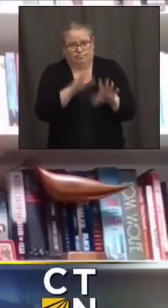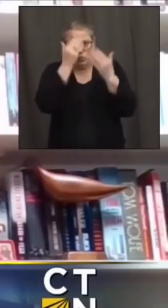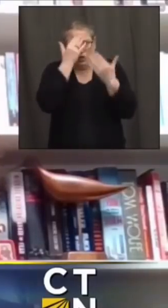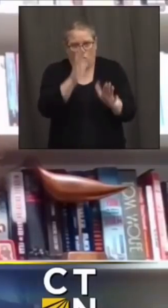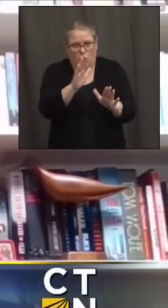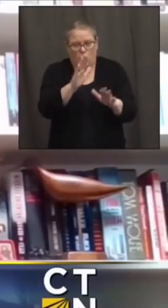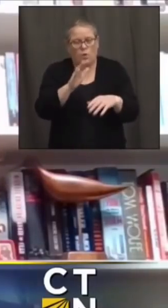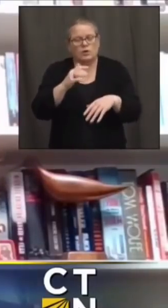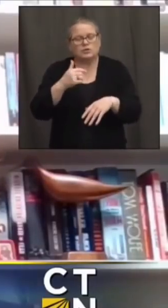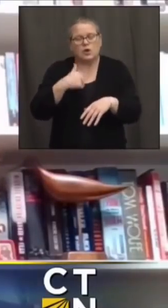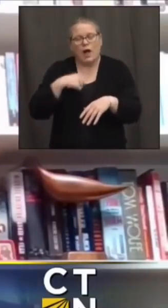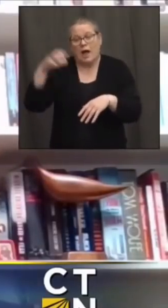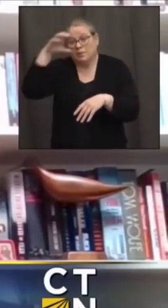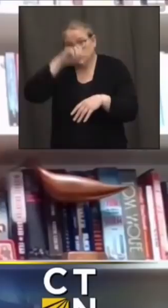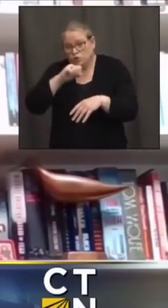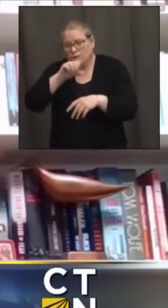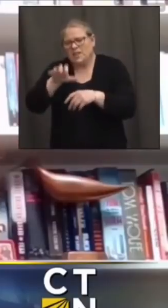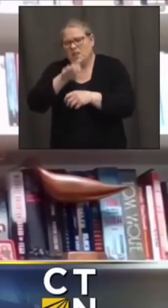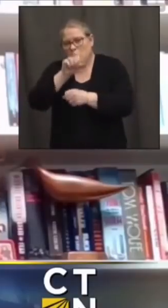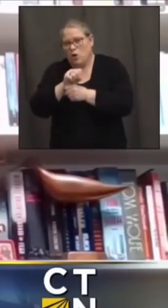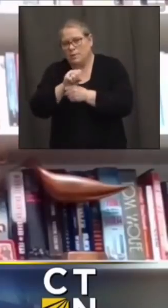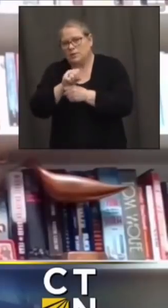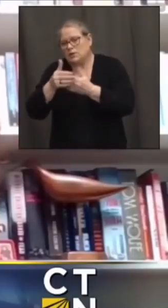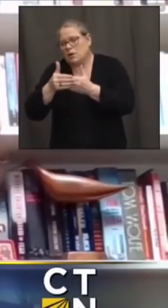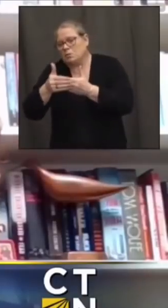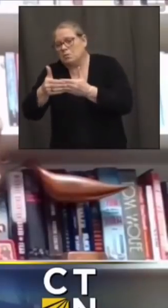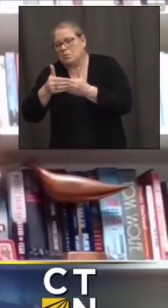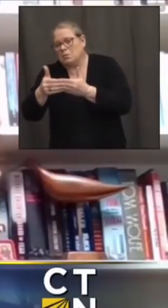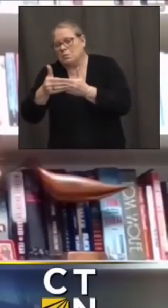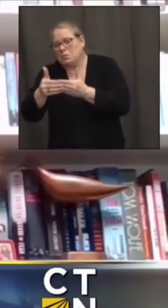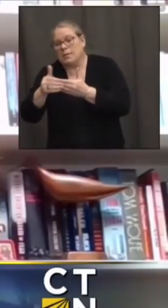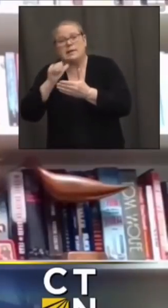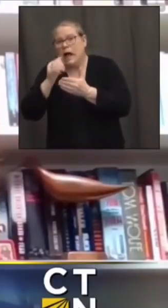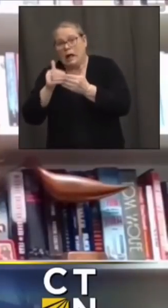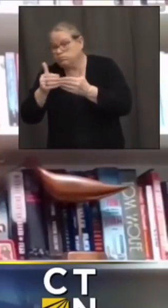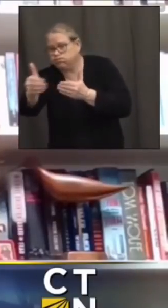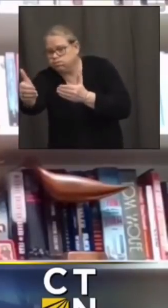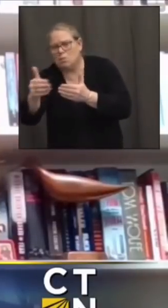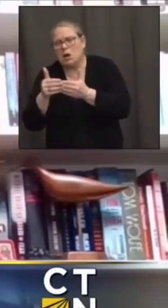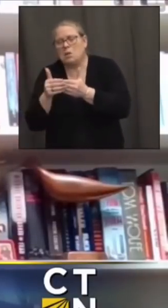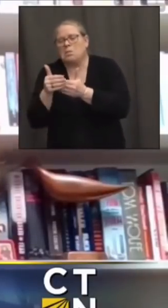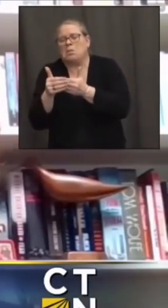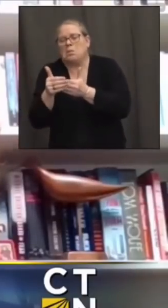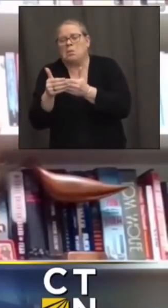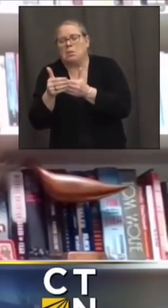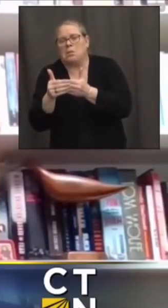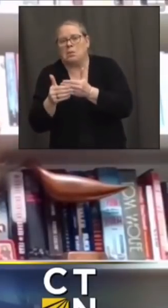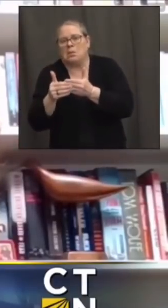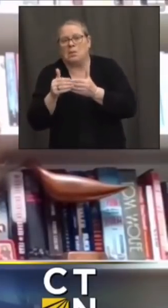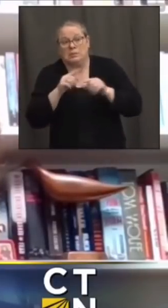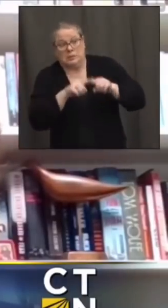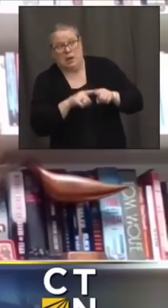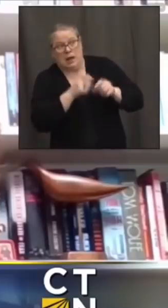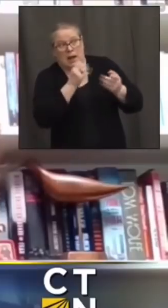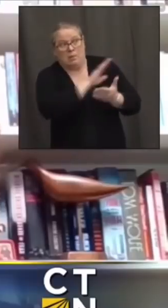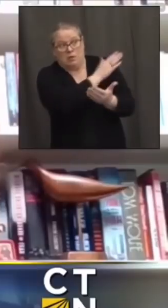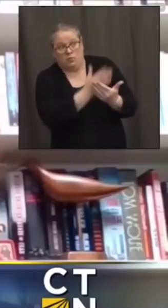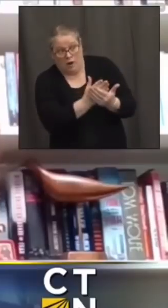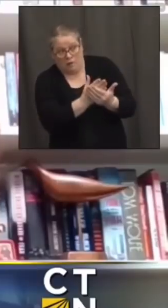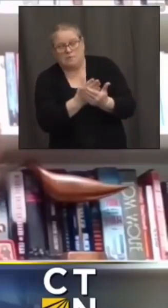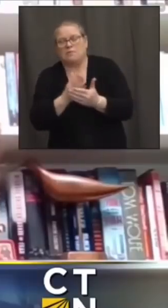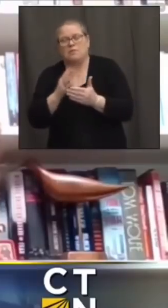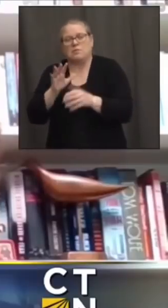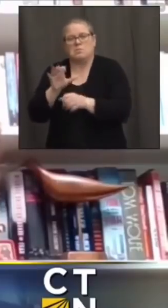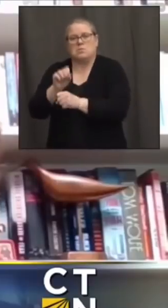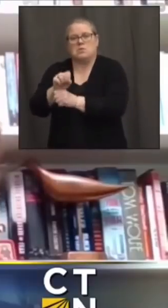too too far in the future but let us check in with our provider partners and get back to you on kind of what that's shaping up uh as after